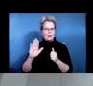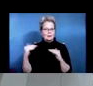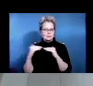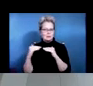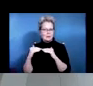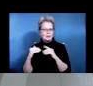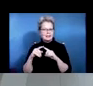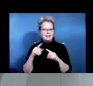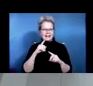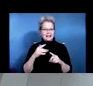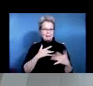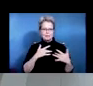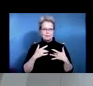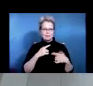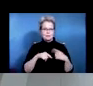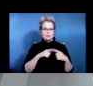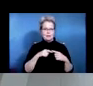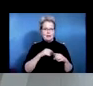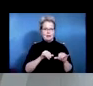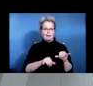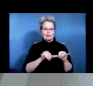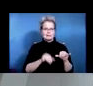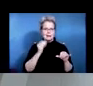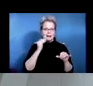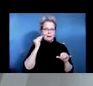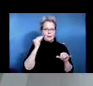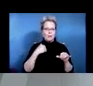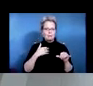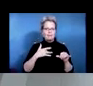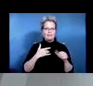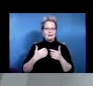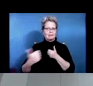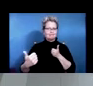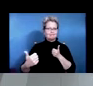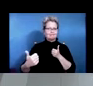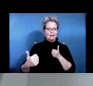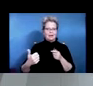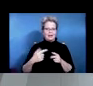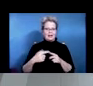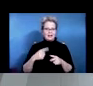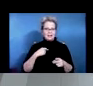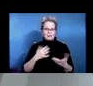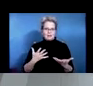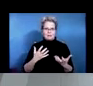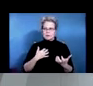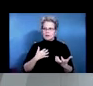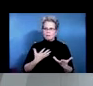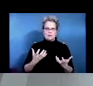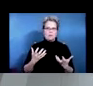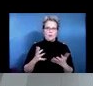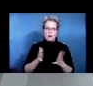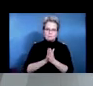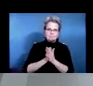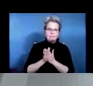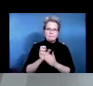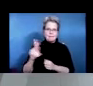productivity and um staying at home when he knows if I can just get to work I'll be able to be more